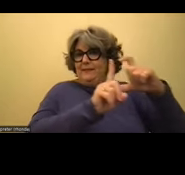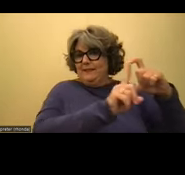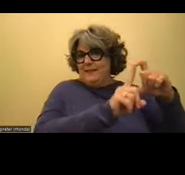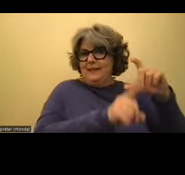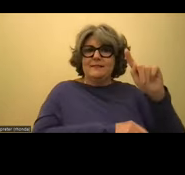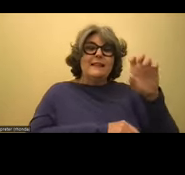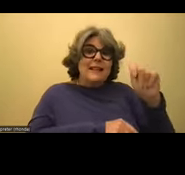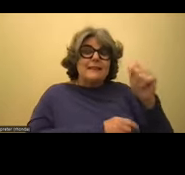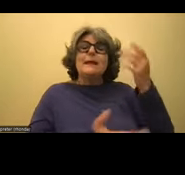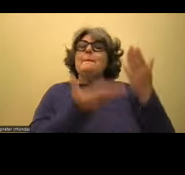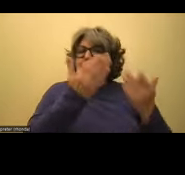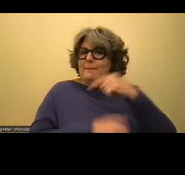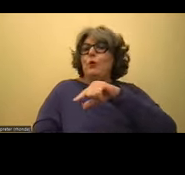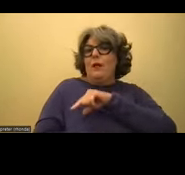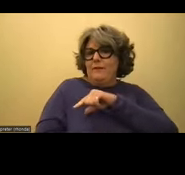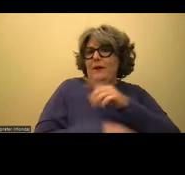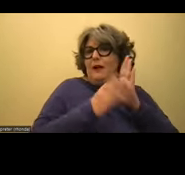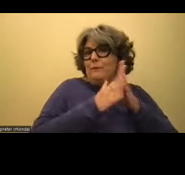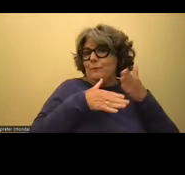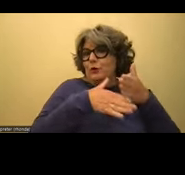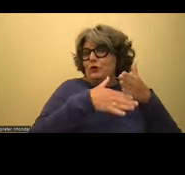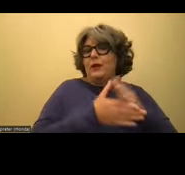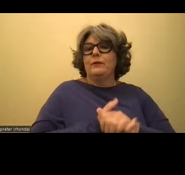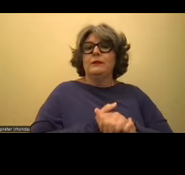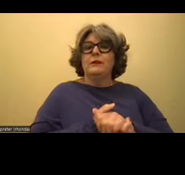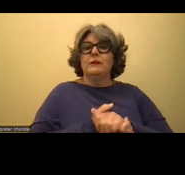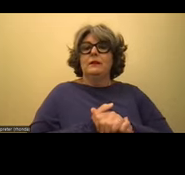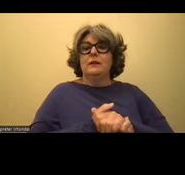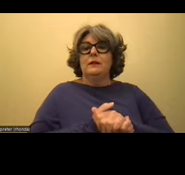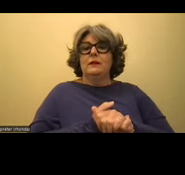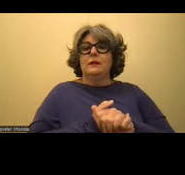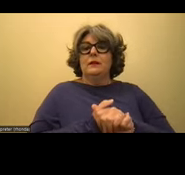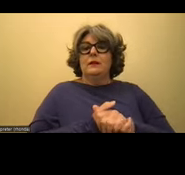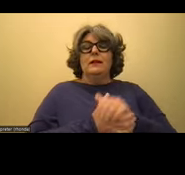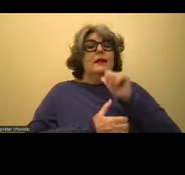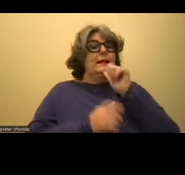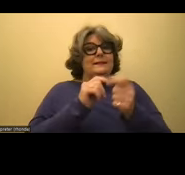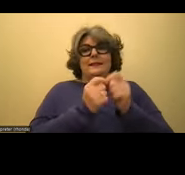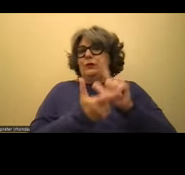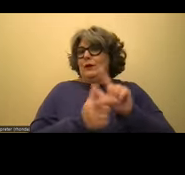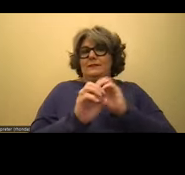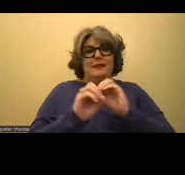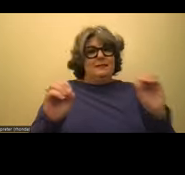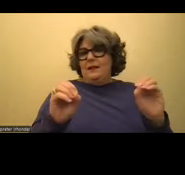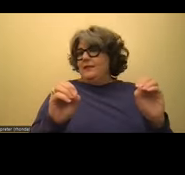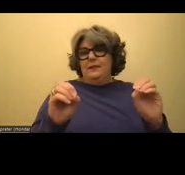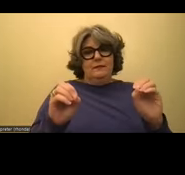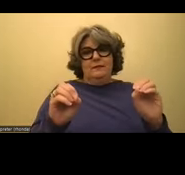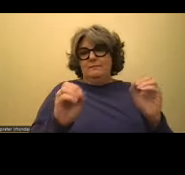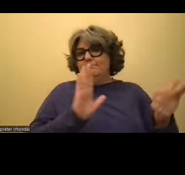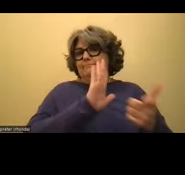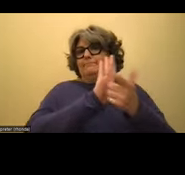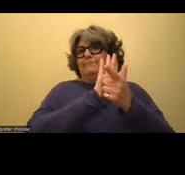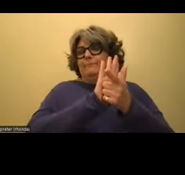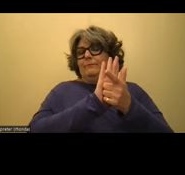also qualify for Bookshare. Bookshare and Benetech does not translate anything. In fact, that's prohibited from